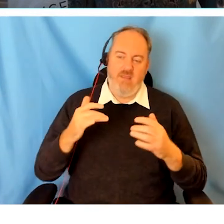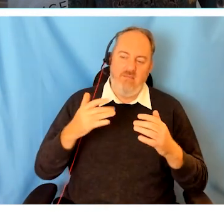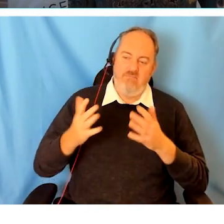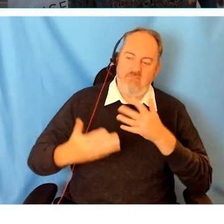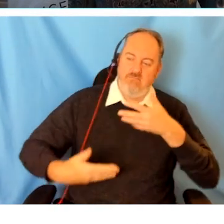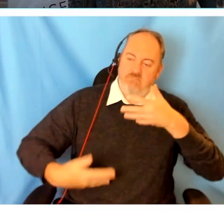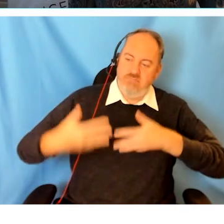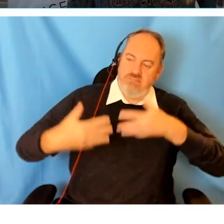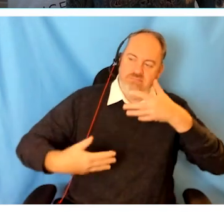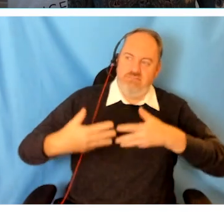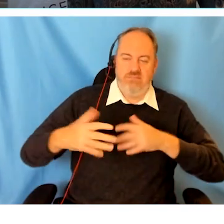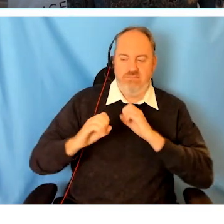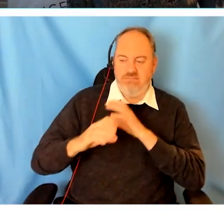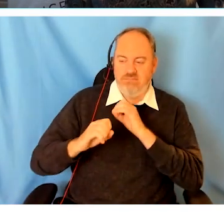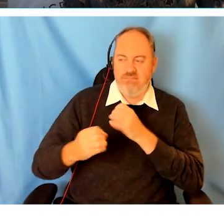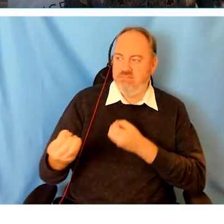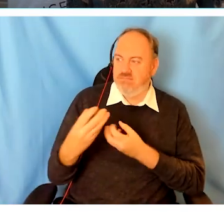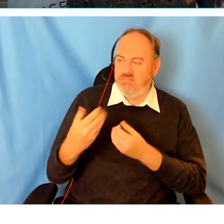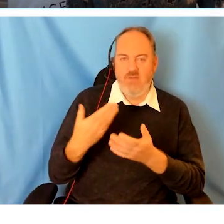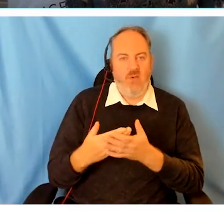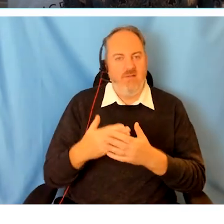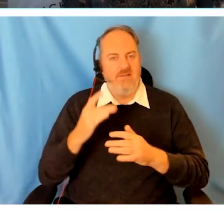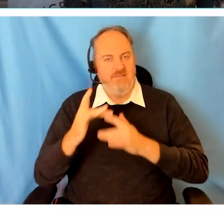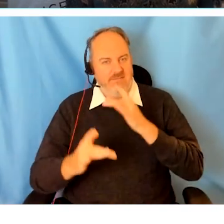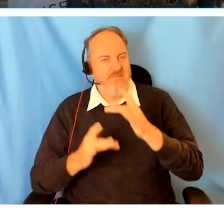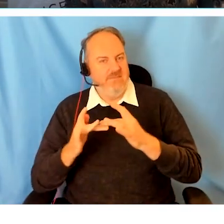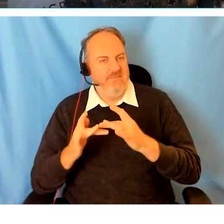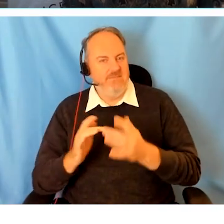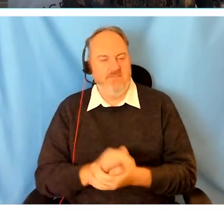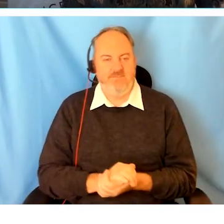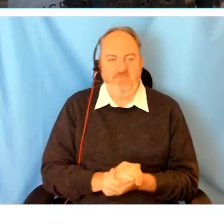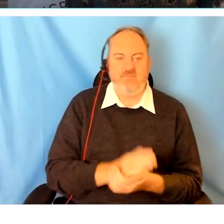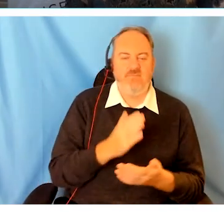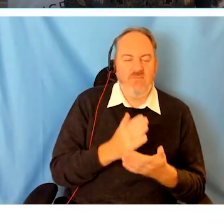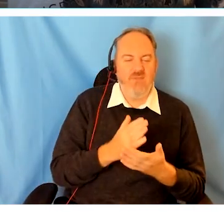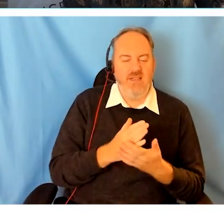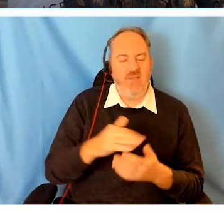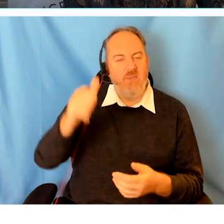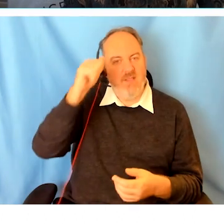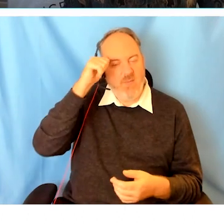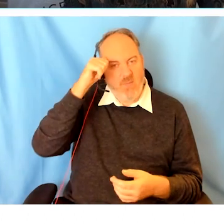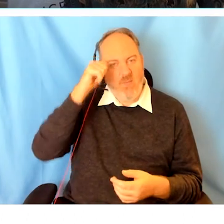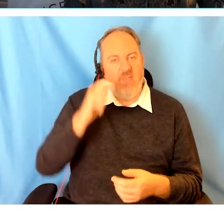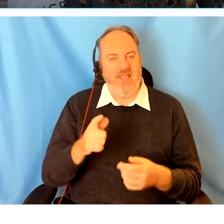I mention this because language changes to define or suit a context that also changes.